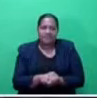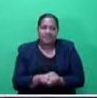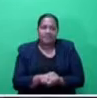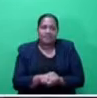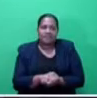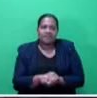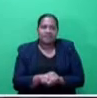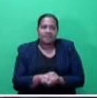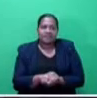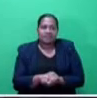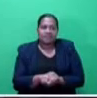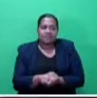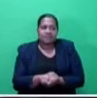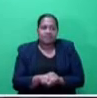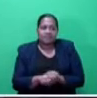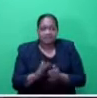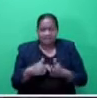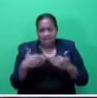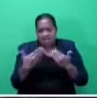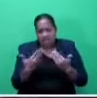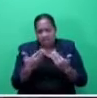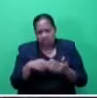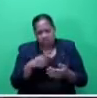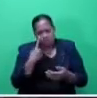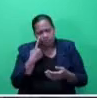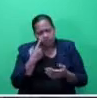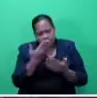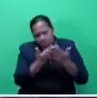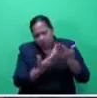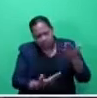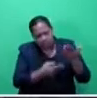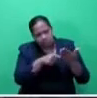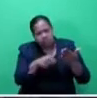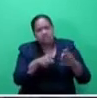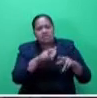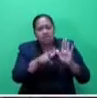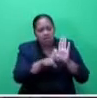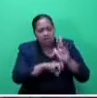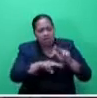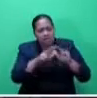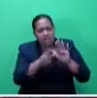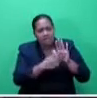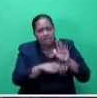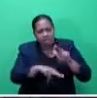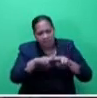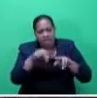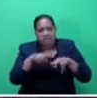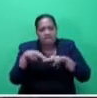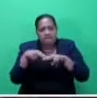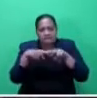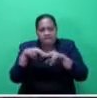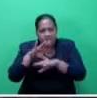area specifically, particularly for the RFMF and for the Fijian police, but